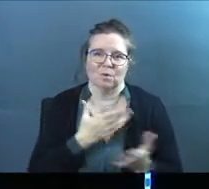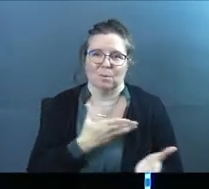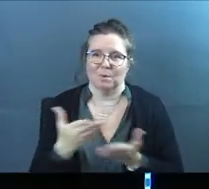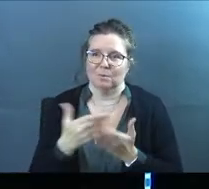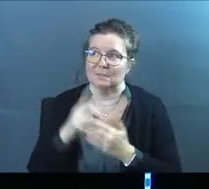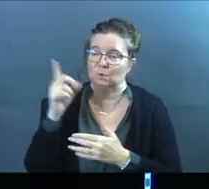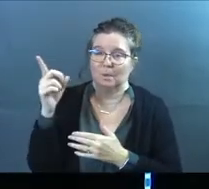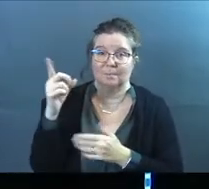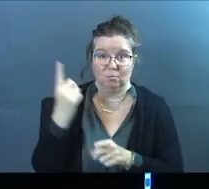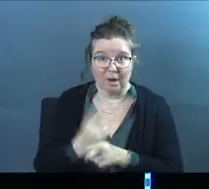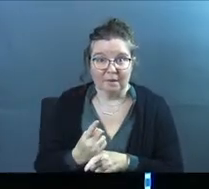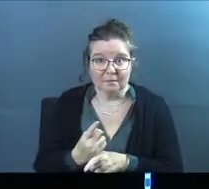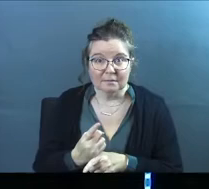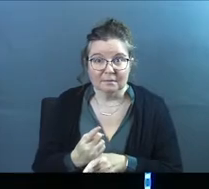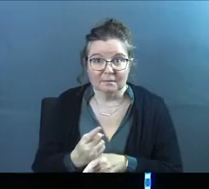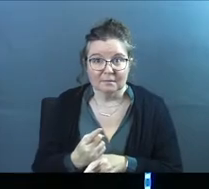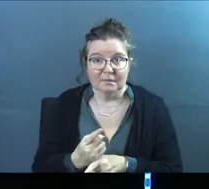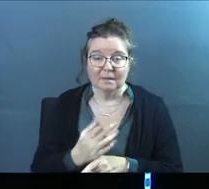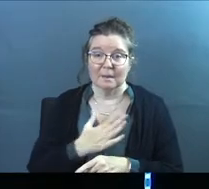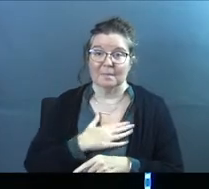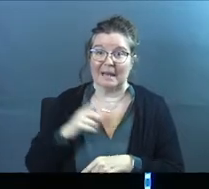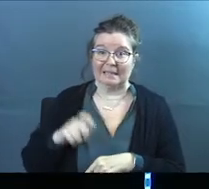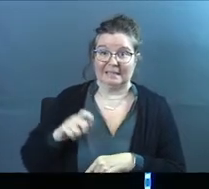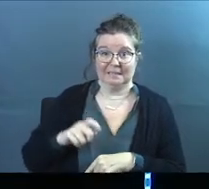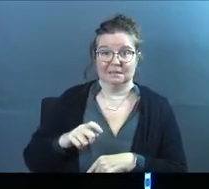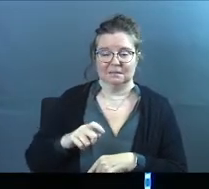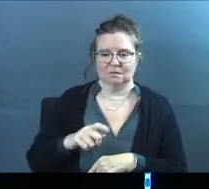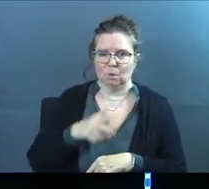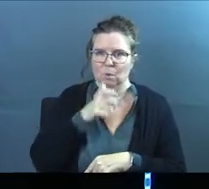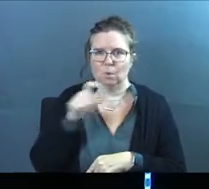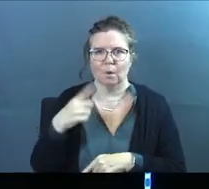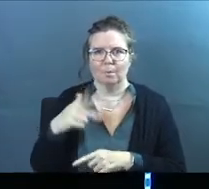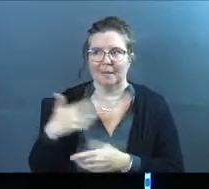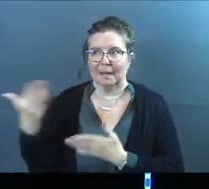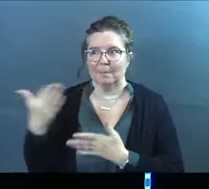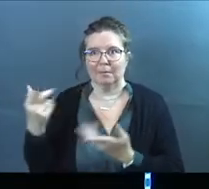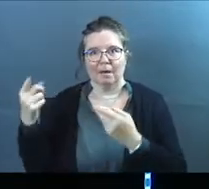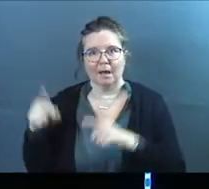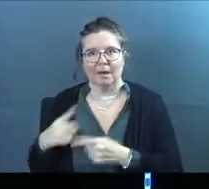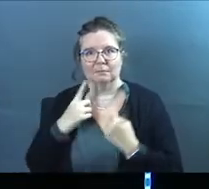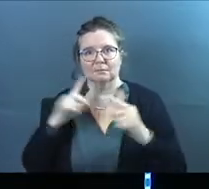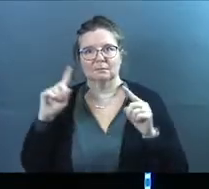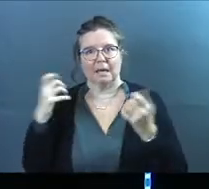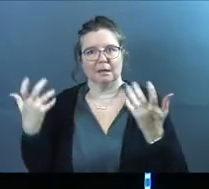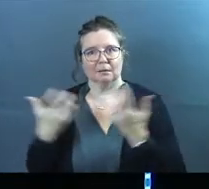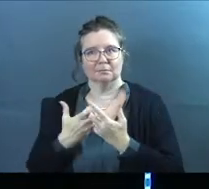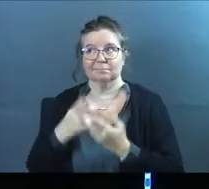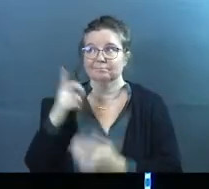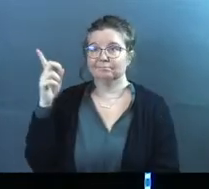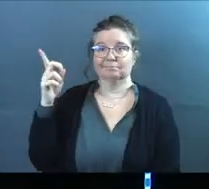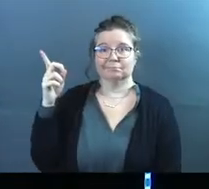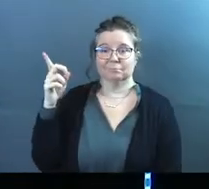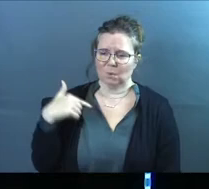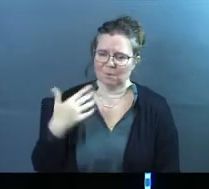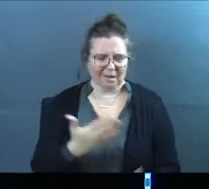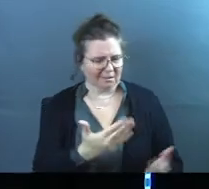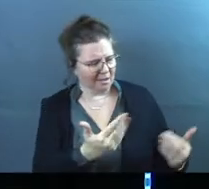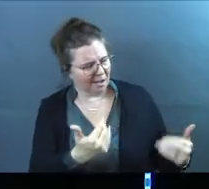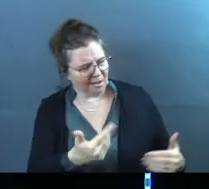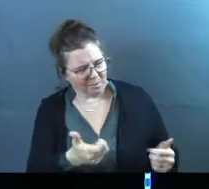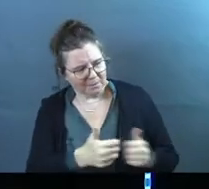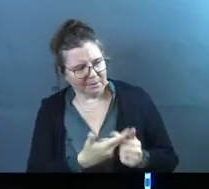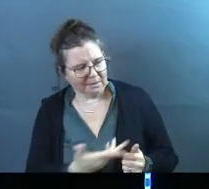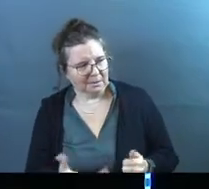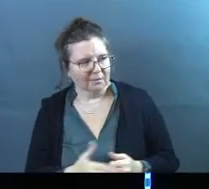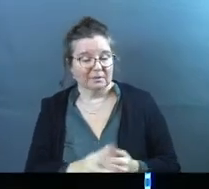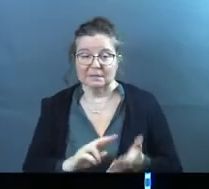when you bring those things to him, right? My needs. Who's the only person that can bring them about and make things right? He does. So yeah, he's like, come to me with that